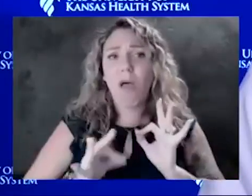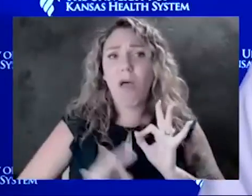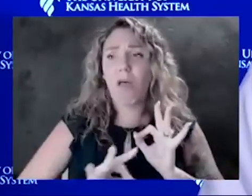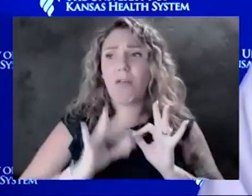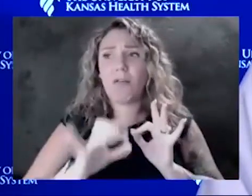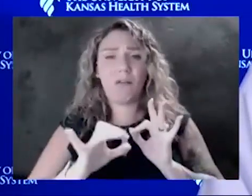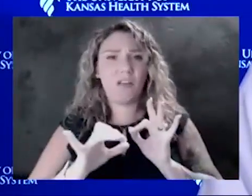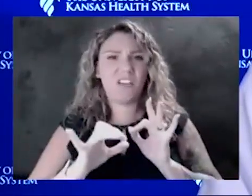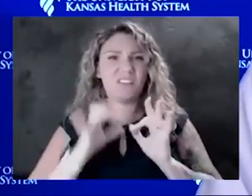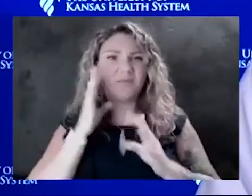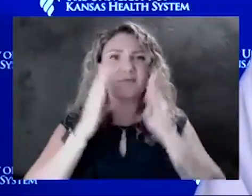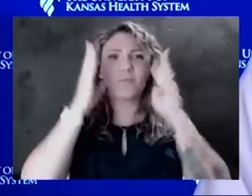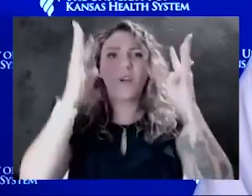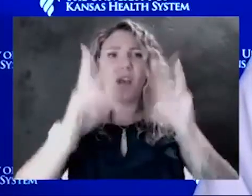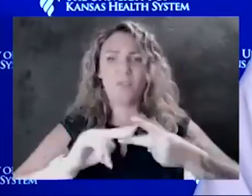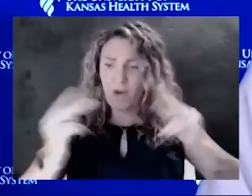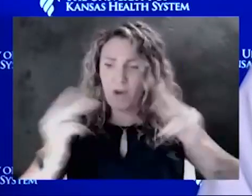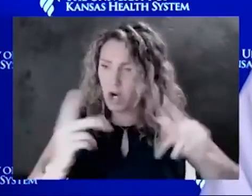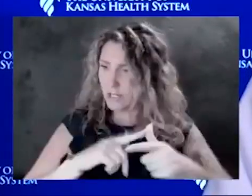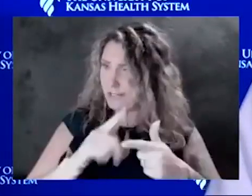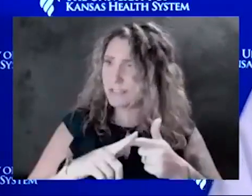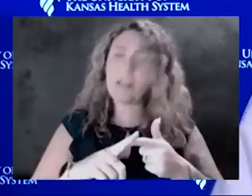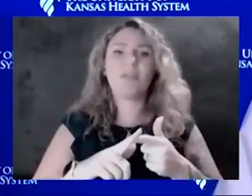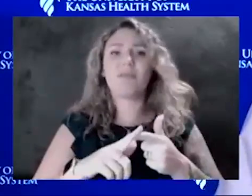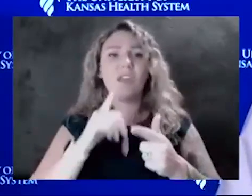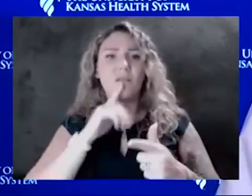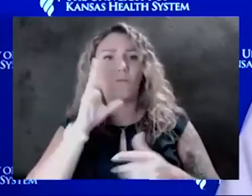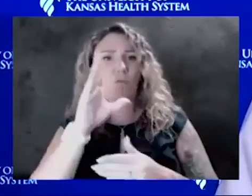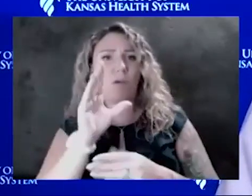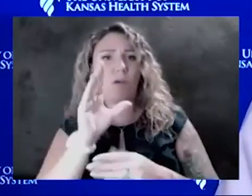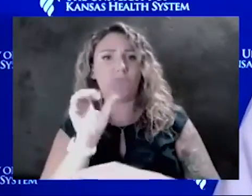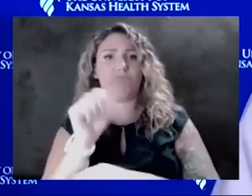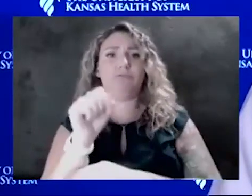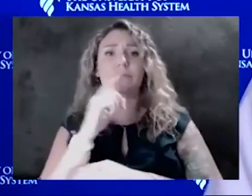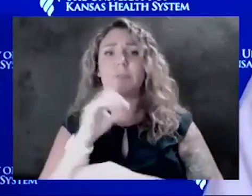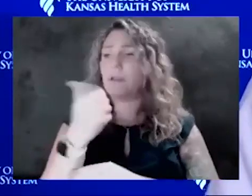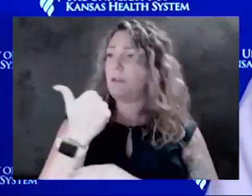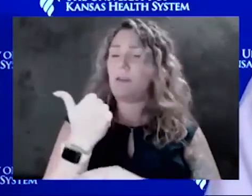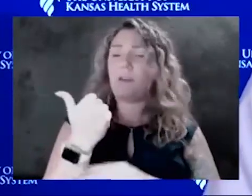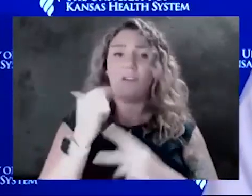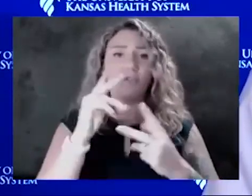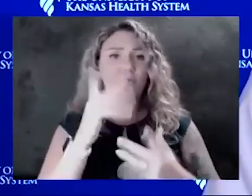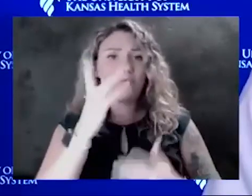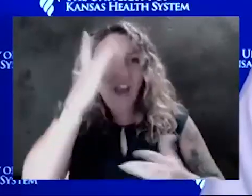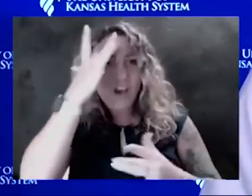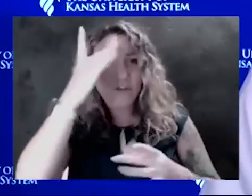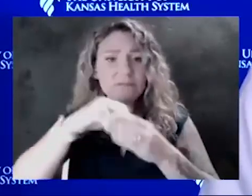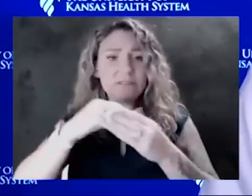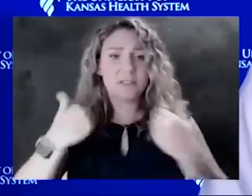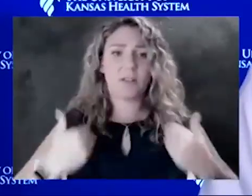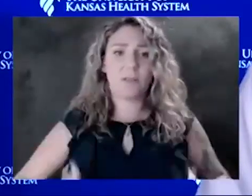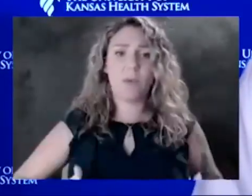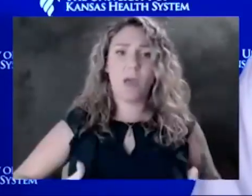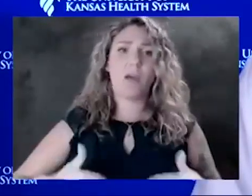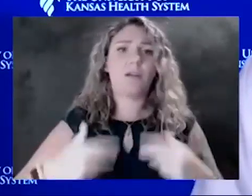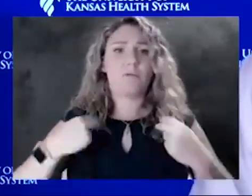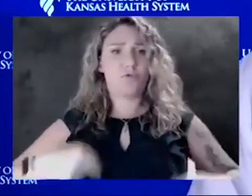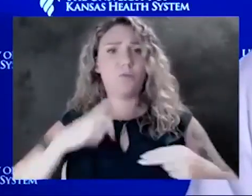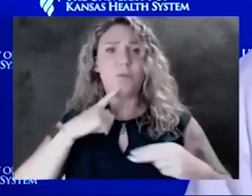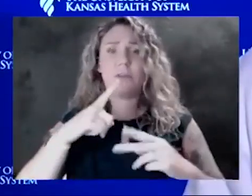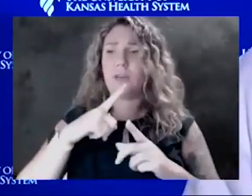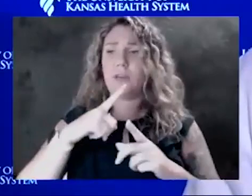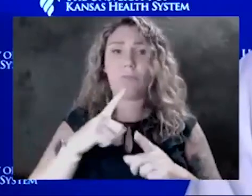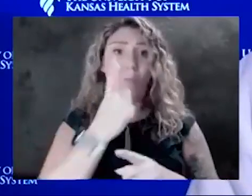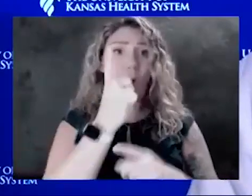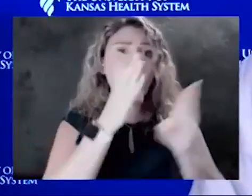that then can out compete the other viruses that are in that human body and then spread from one person to another. So I